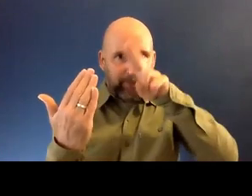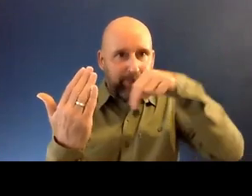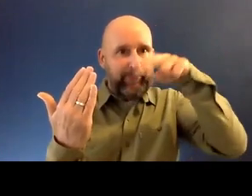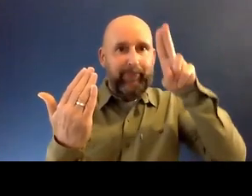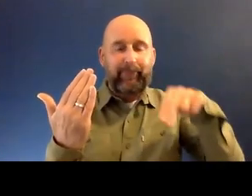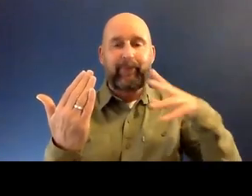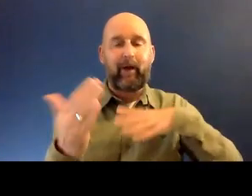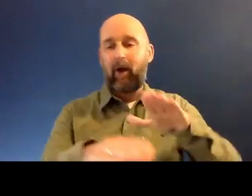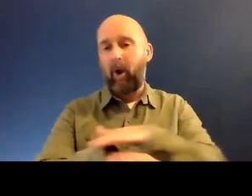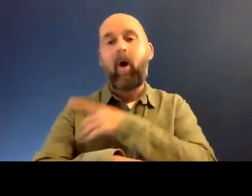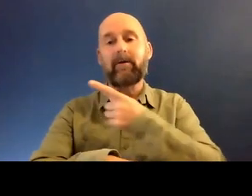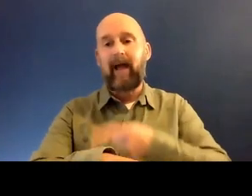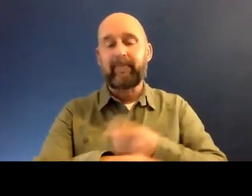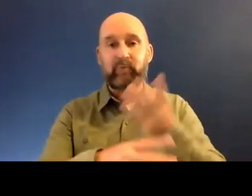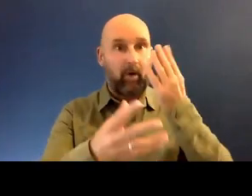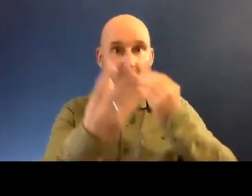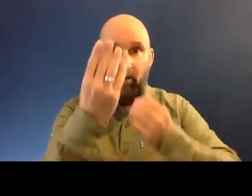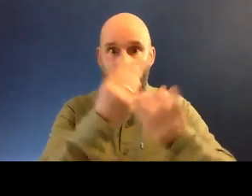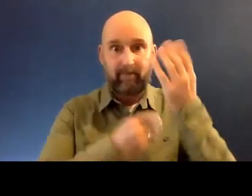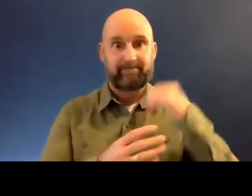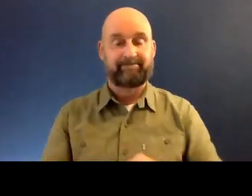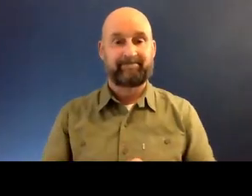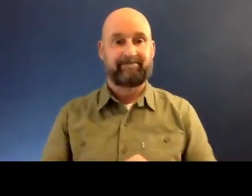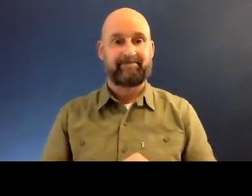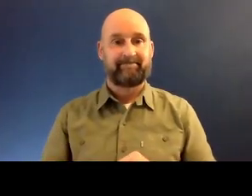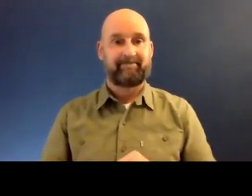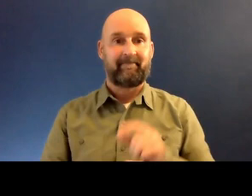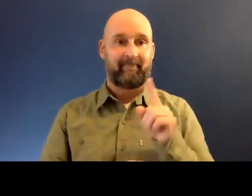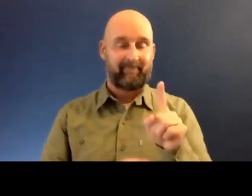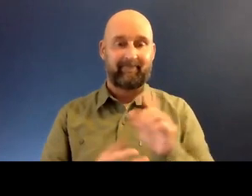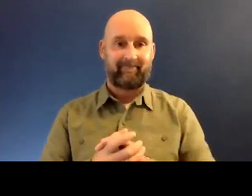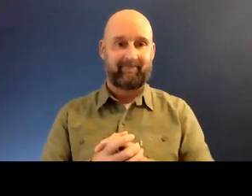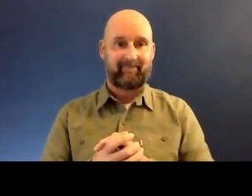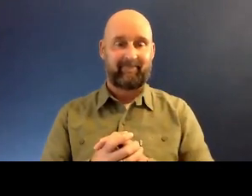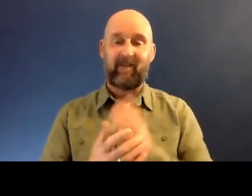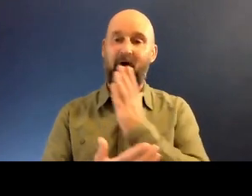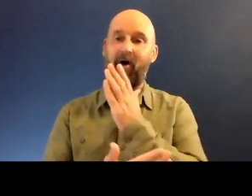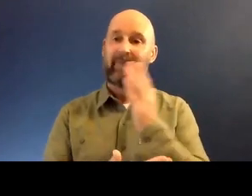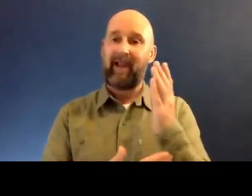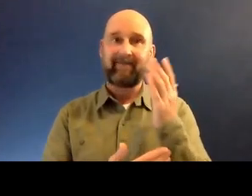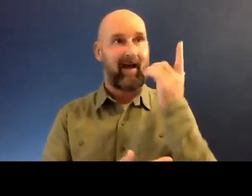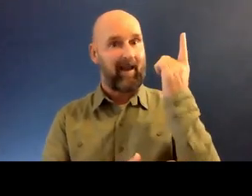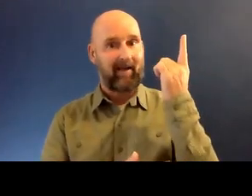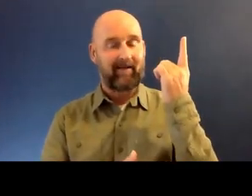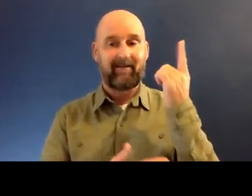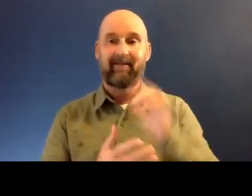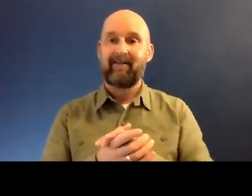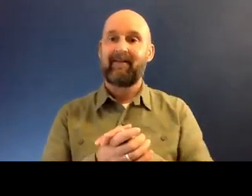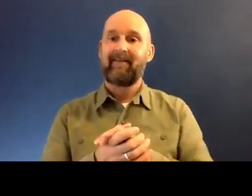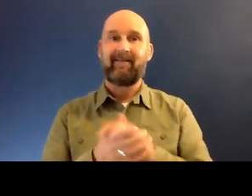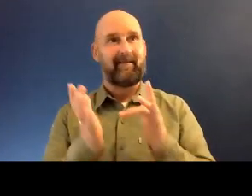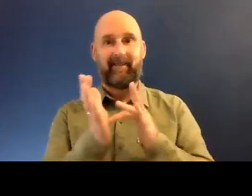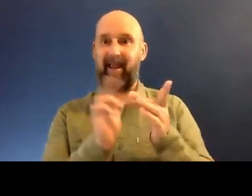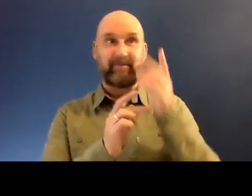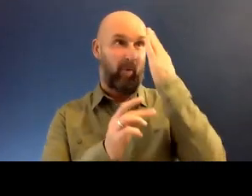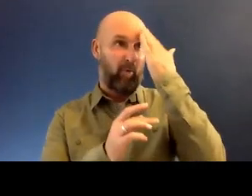long time. And you can see there, for example, for example, it says Allah on the left and Al-Malik, one names of God, the Lord, the